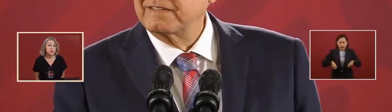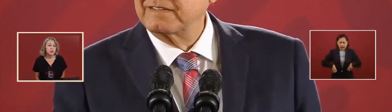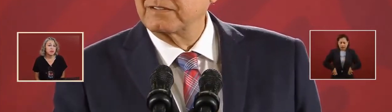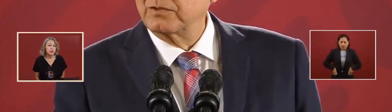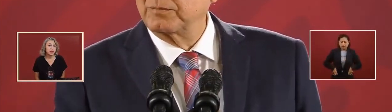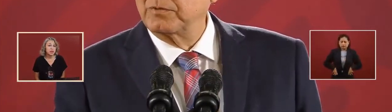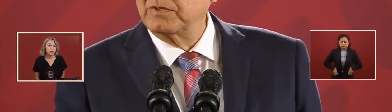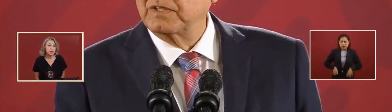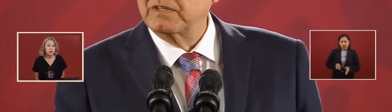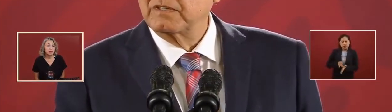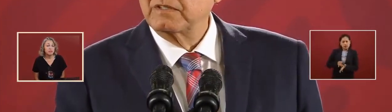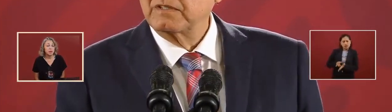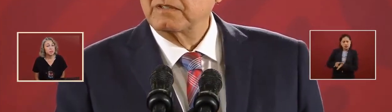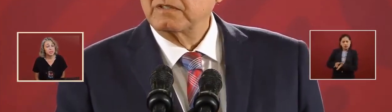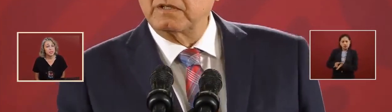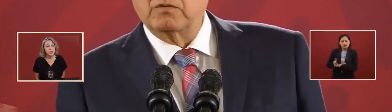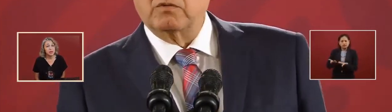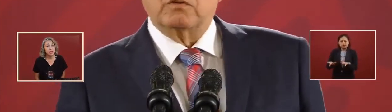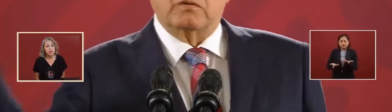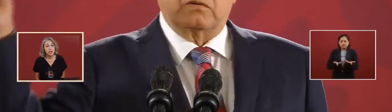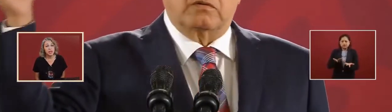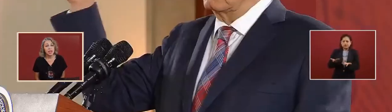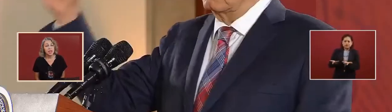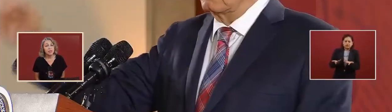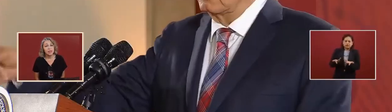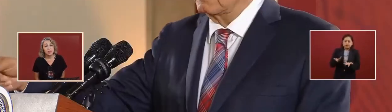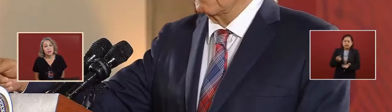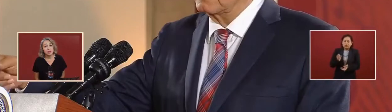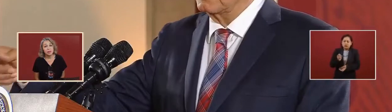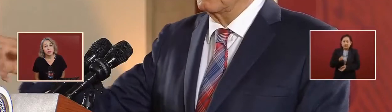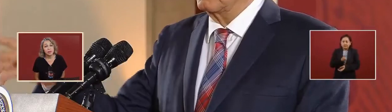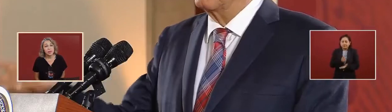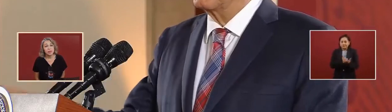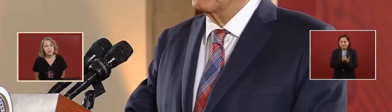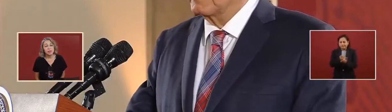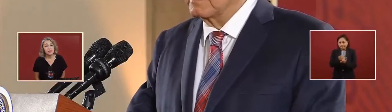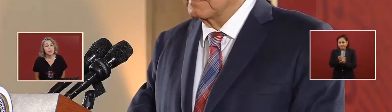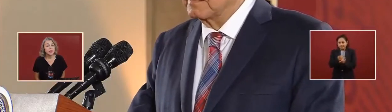Security. And then the Secretary of Works.